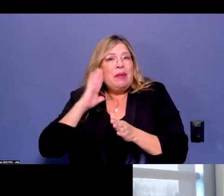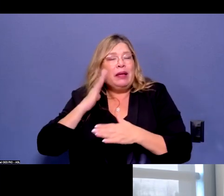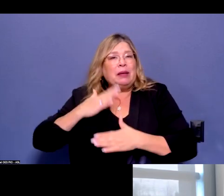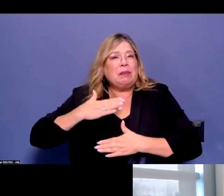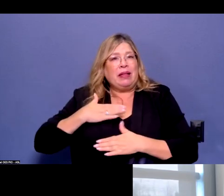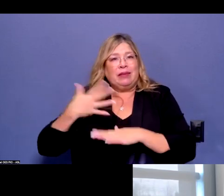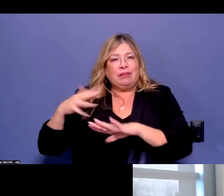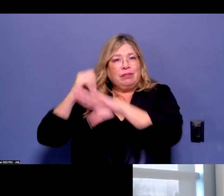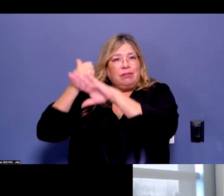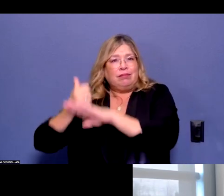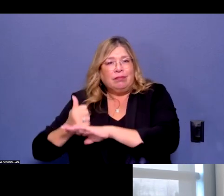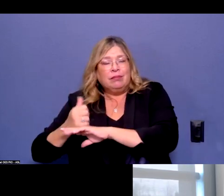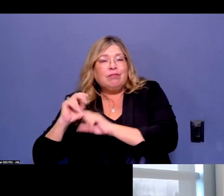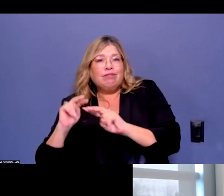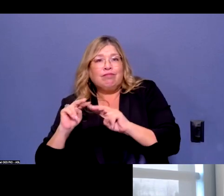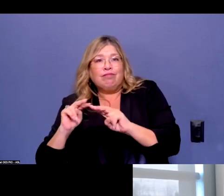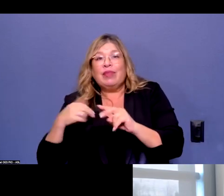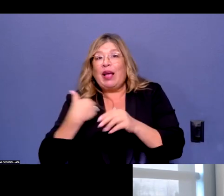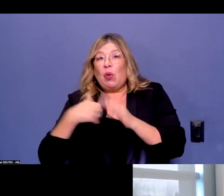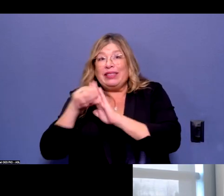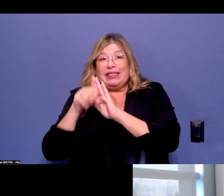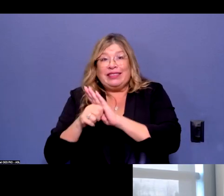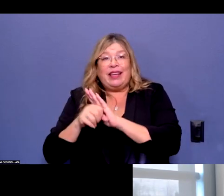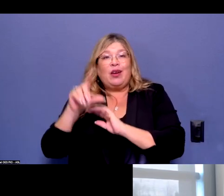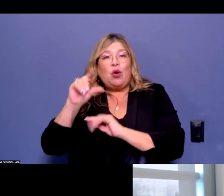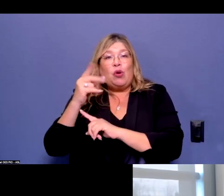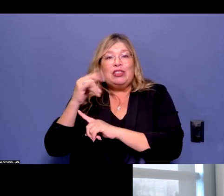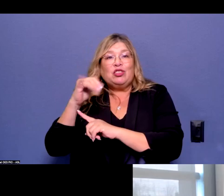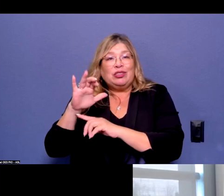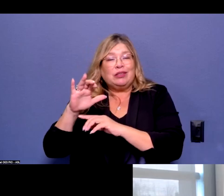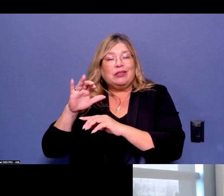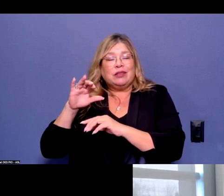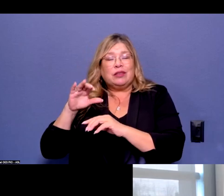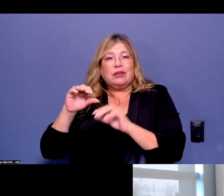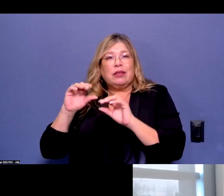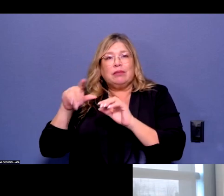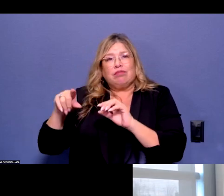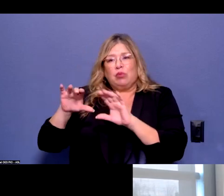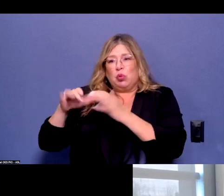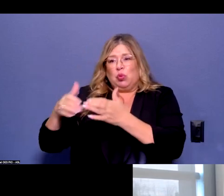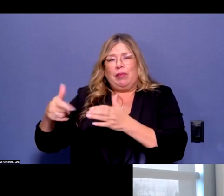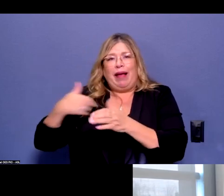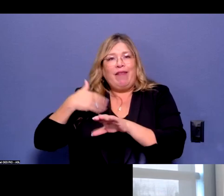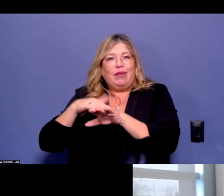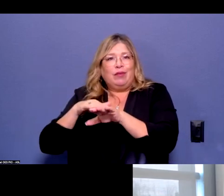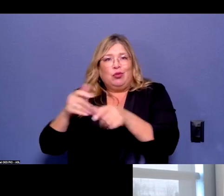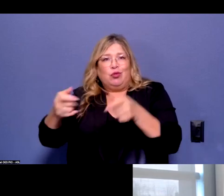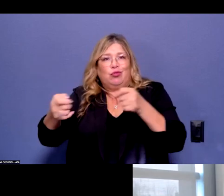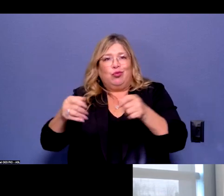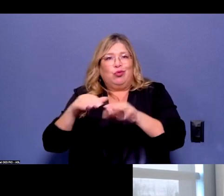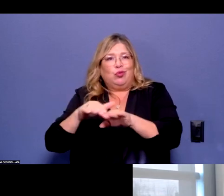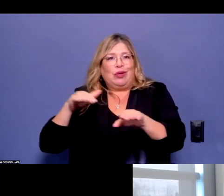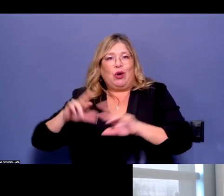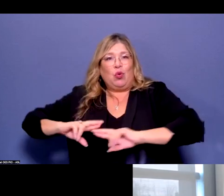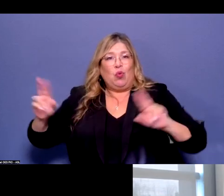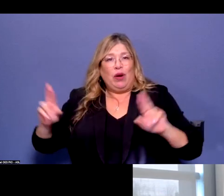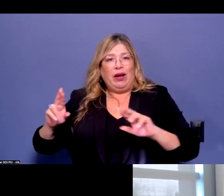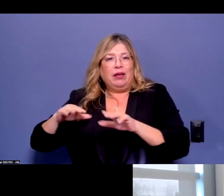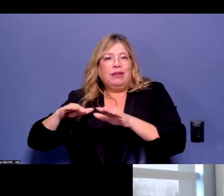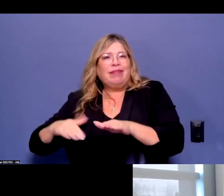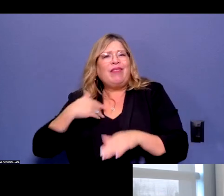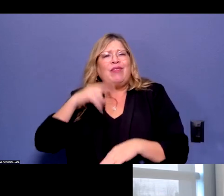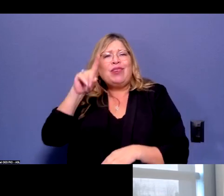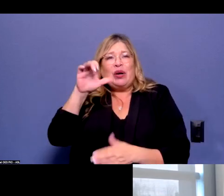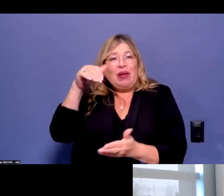logistics branch has trucks that are on the road already, and I think we have about 100,000 cots and blankets that are